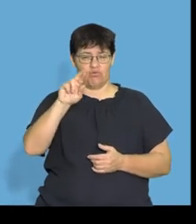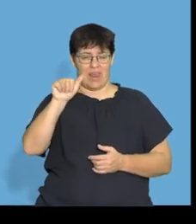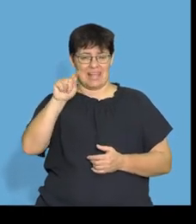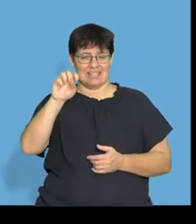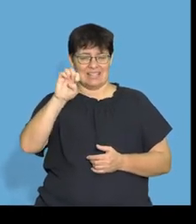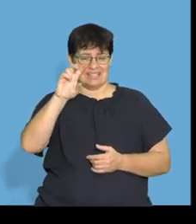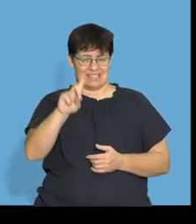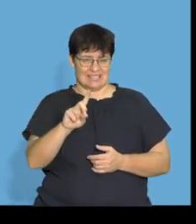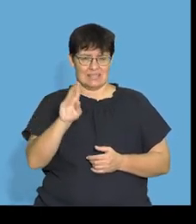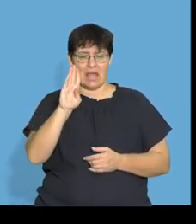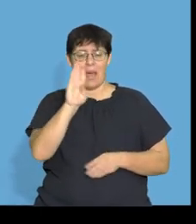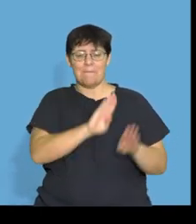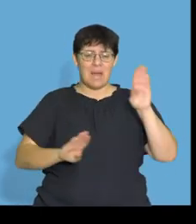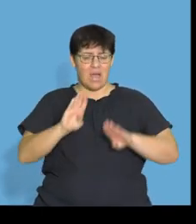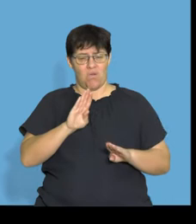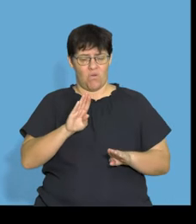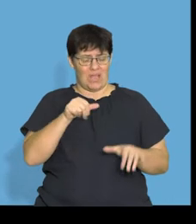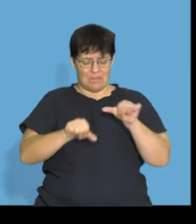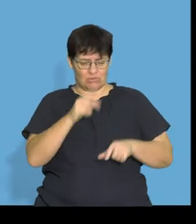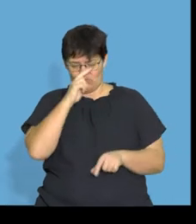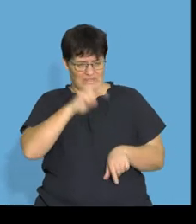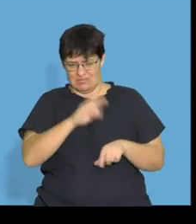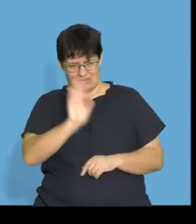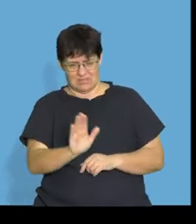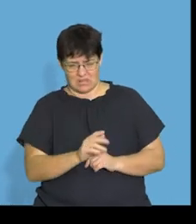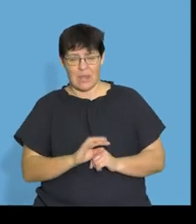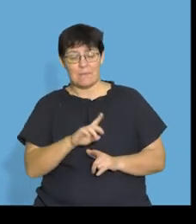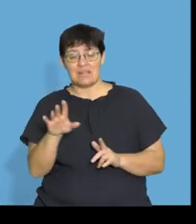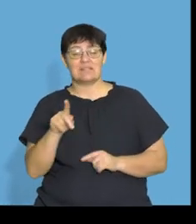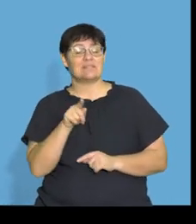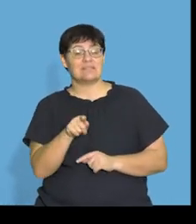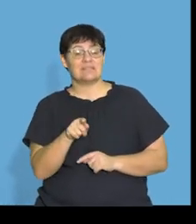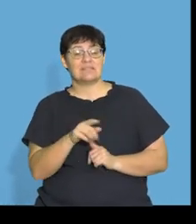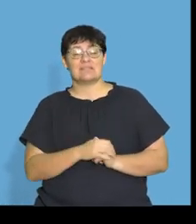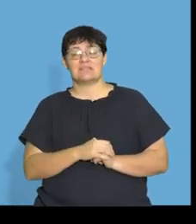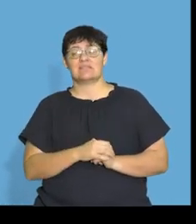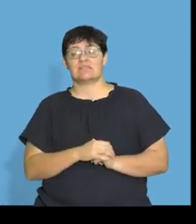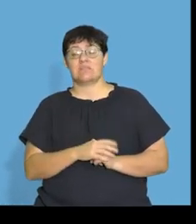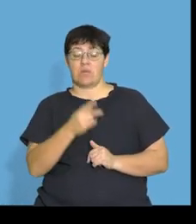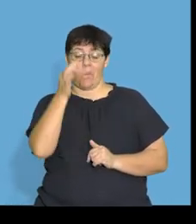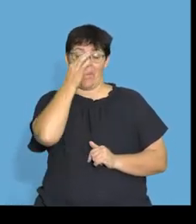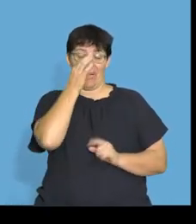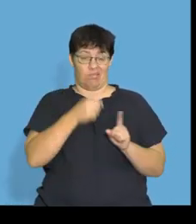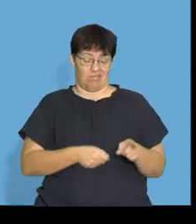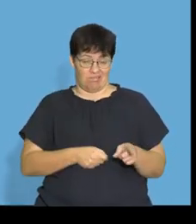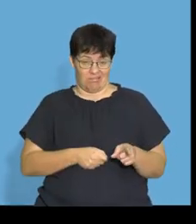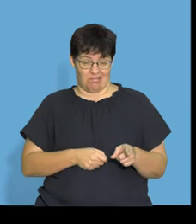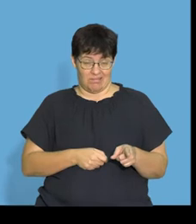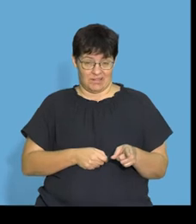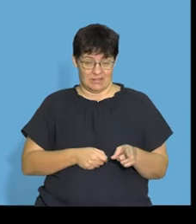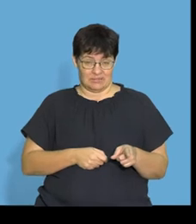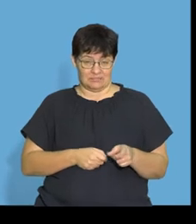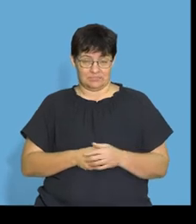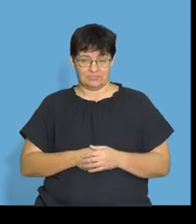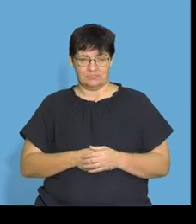And what you don't need to know the biochemistry, it's really not important. Basically, what it is, is if it's an